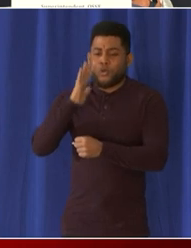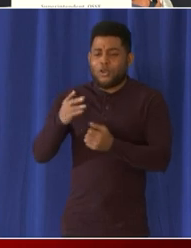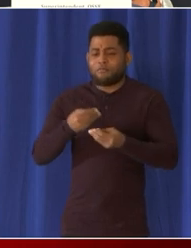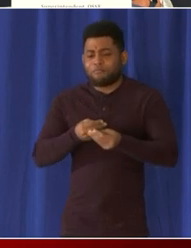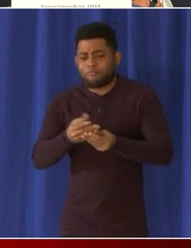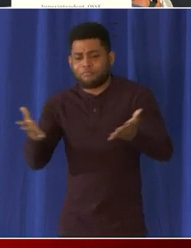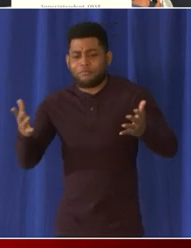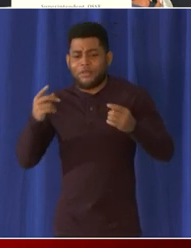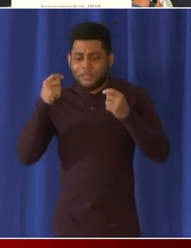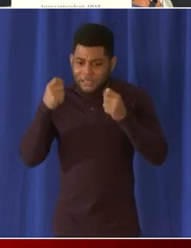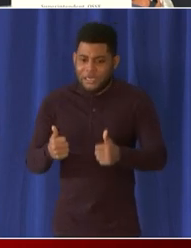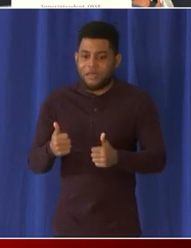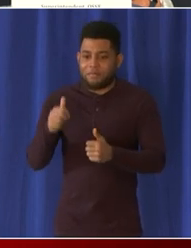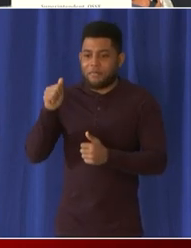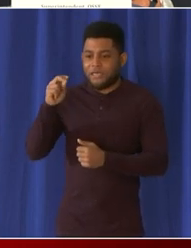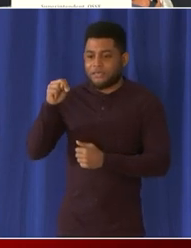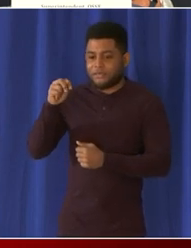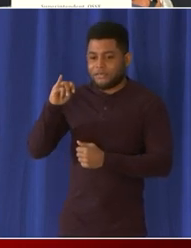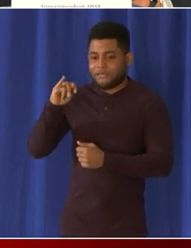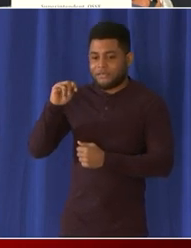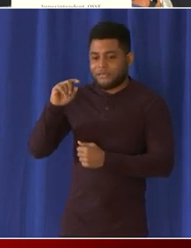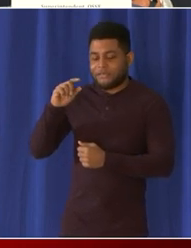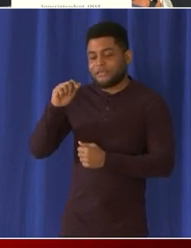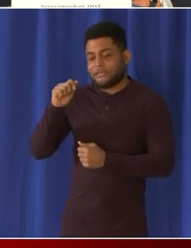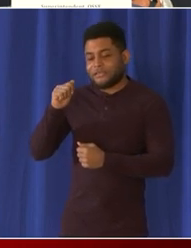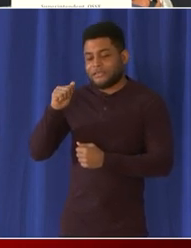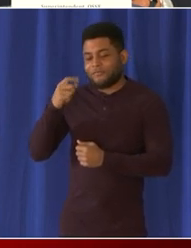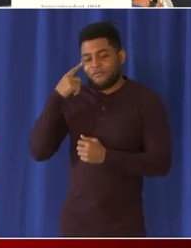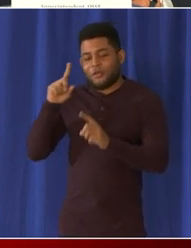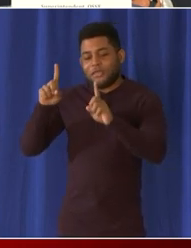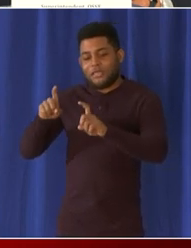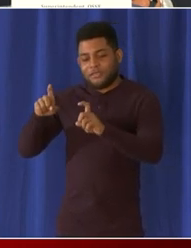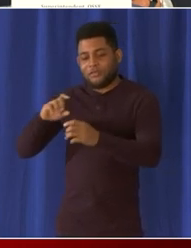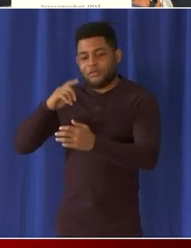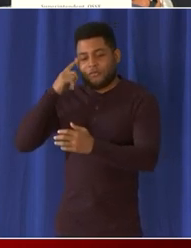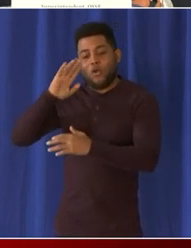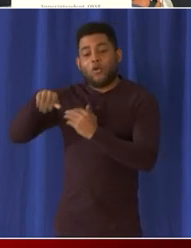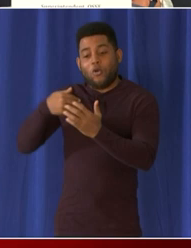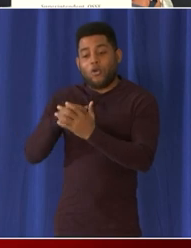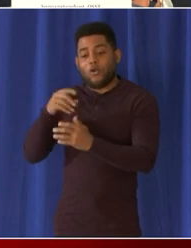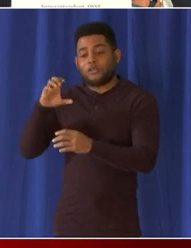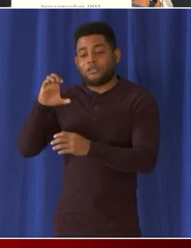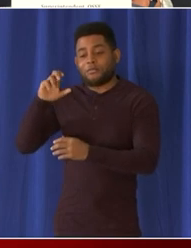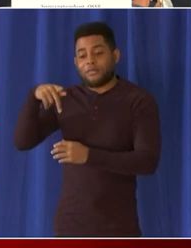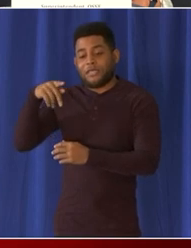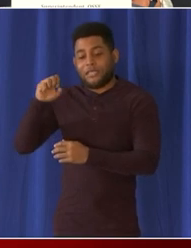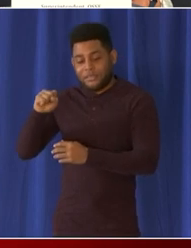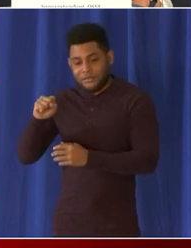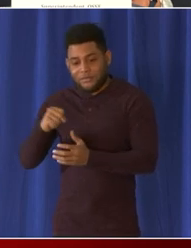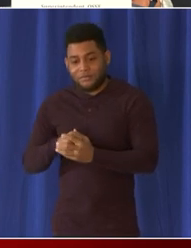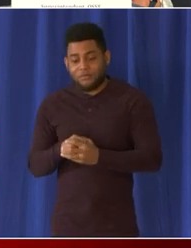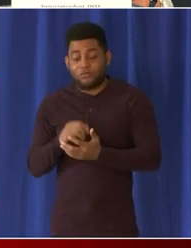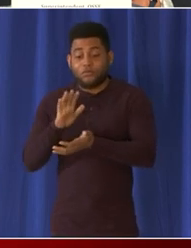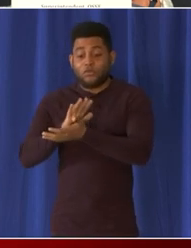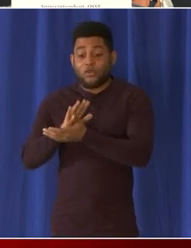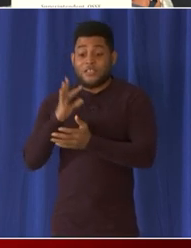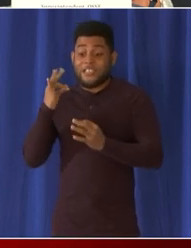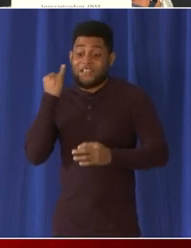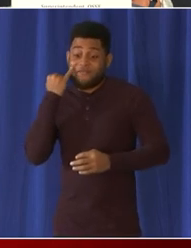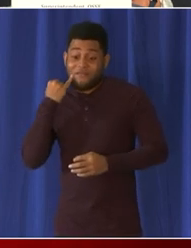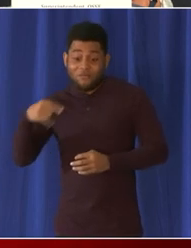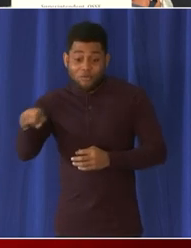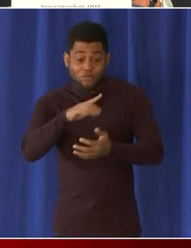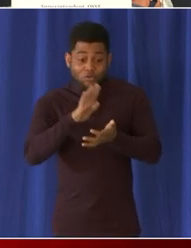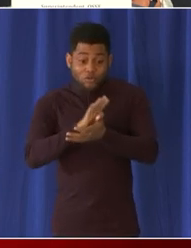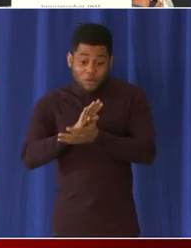distribute rapid antigen tests to all DCPS and public charter schools to be used before returning from any break that is